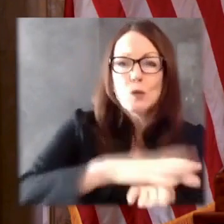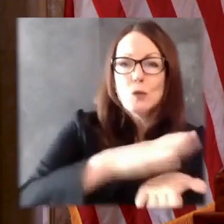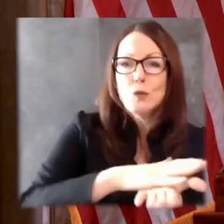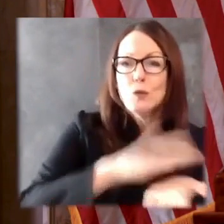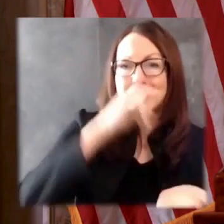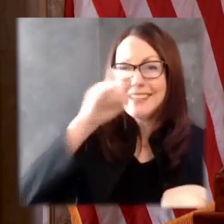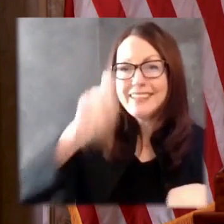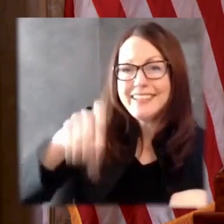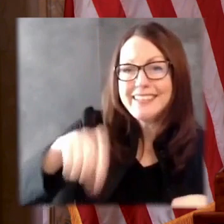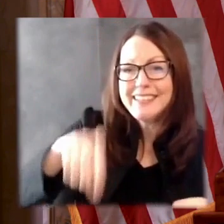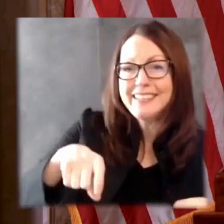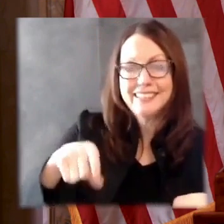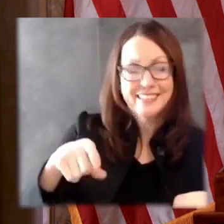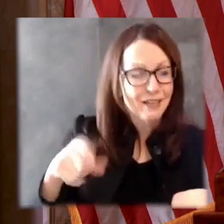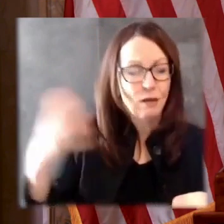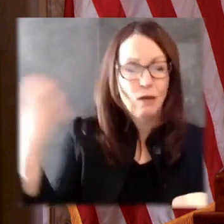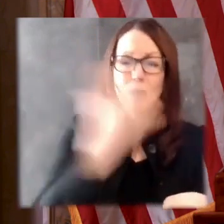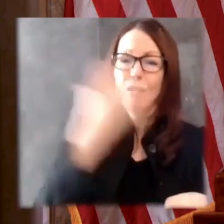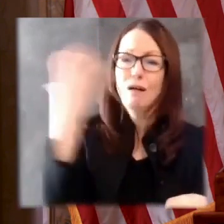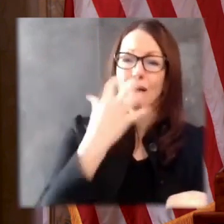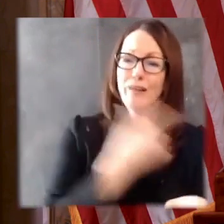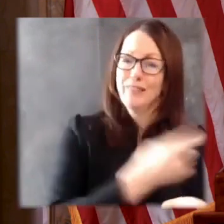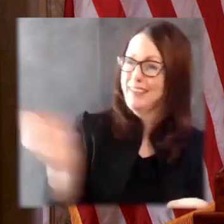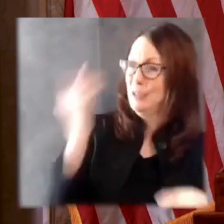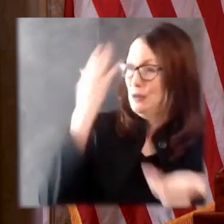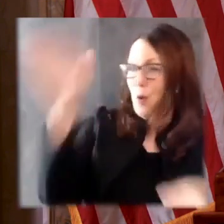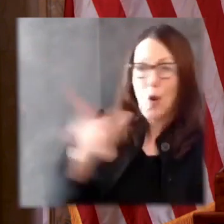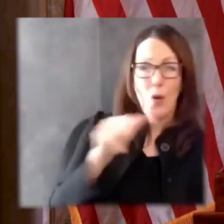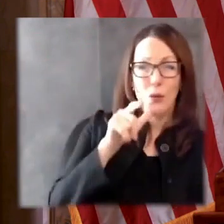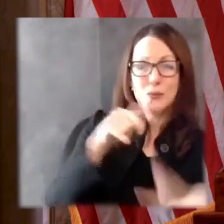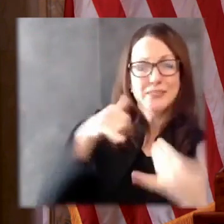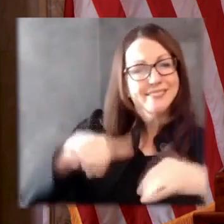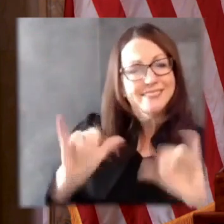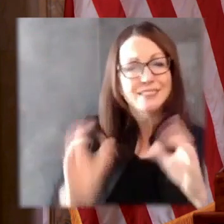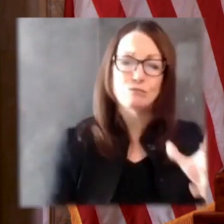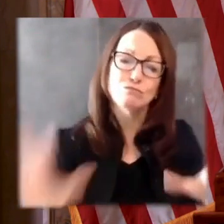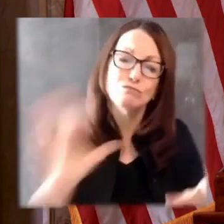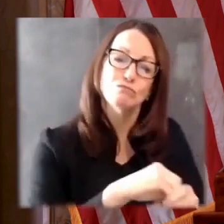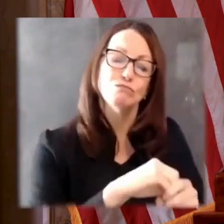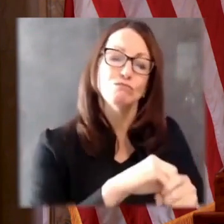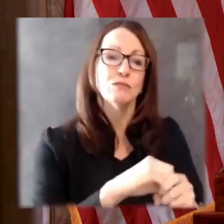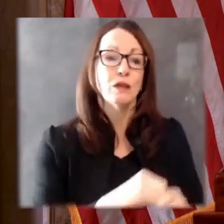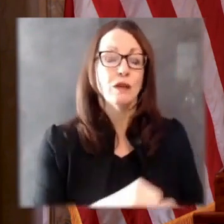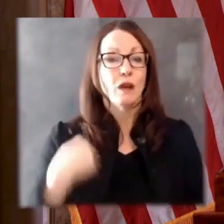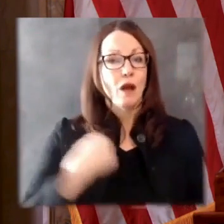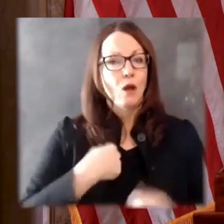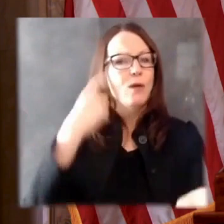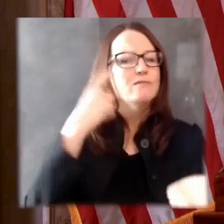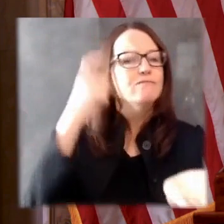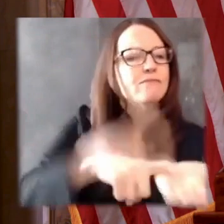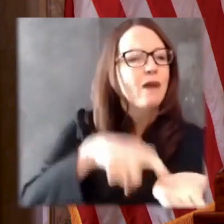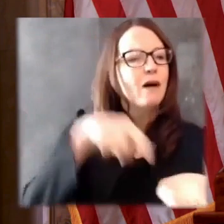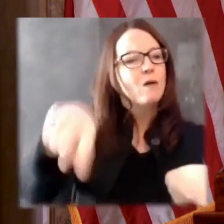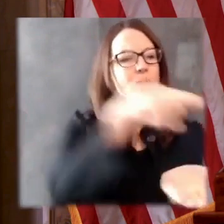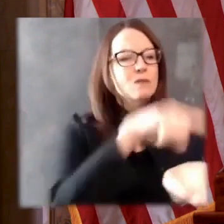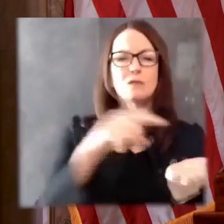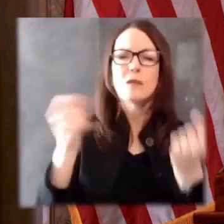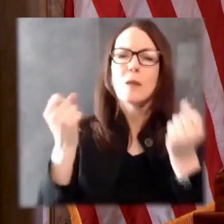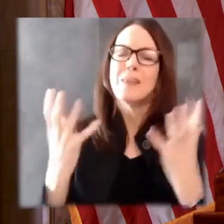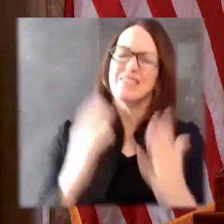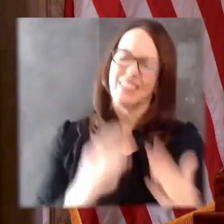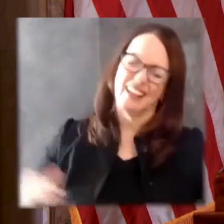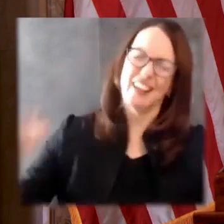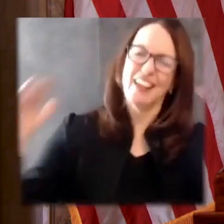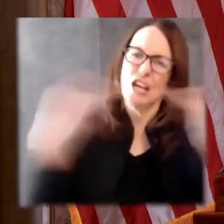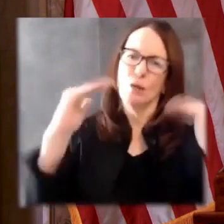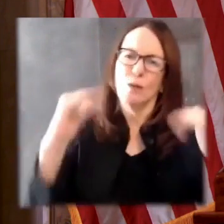We found resolve in the voices of thousands, marching and echoing the call and repeat of generations